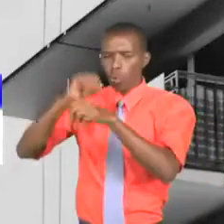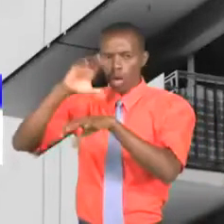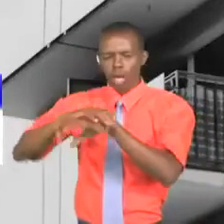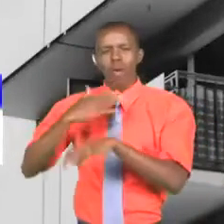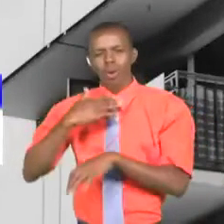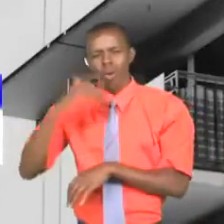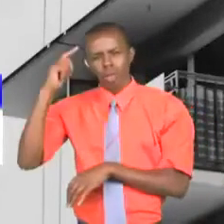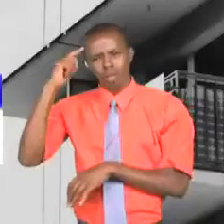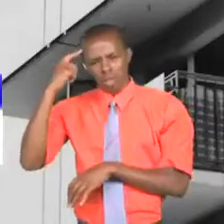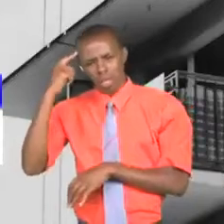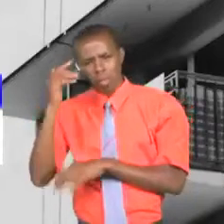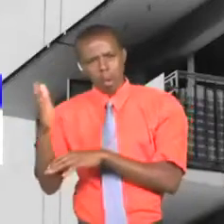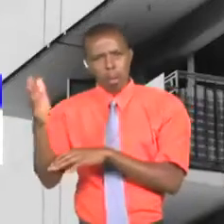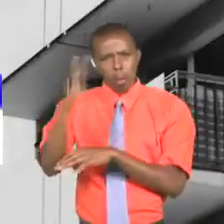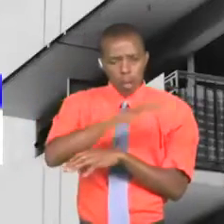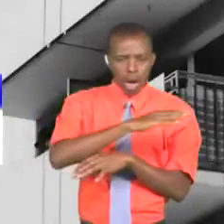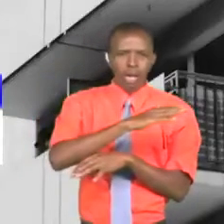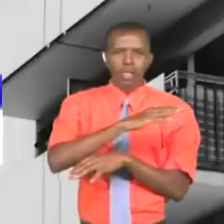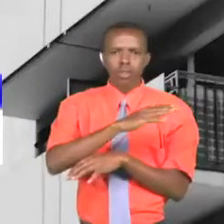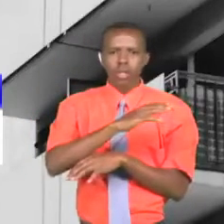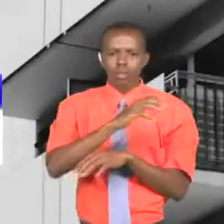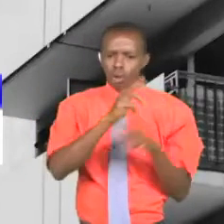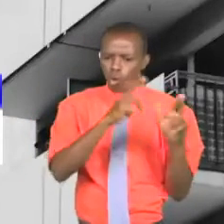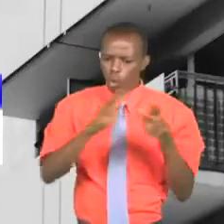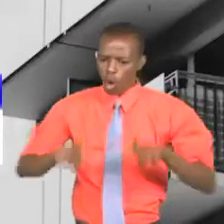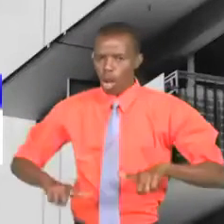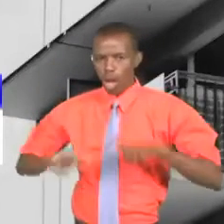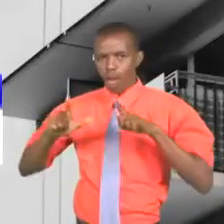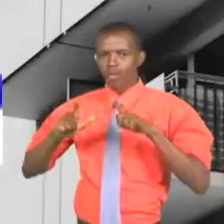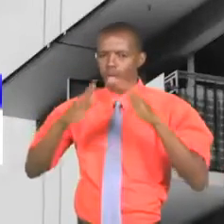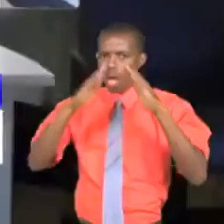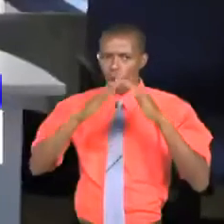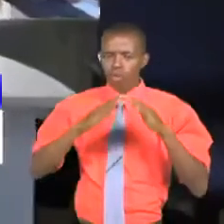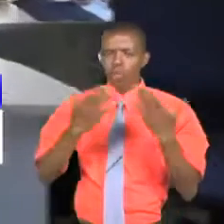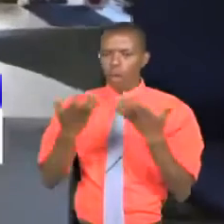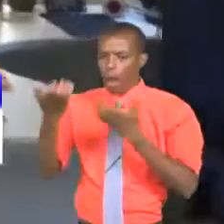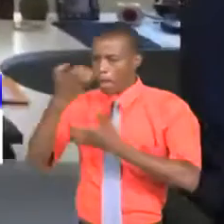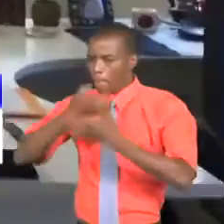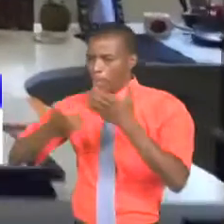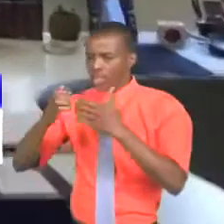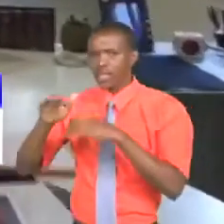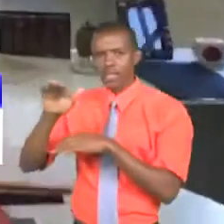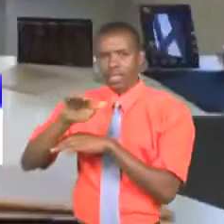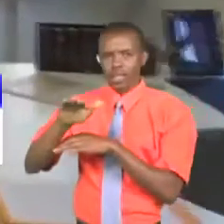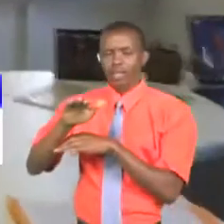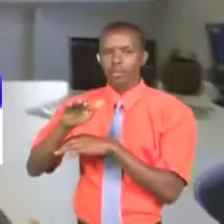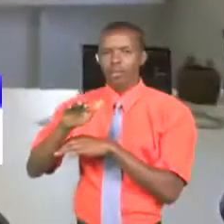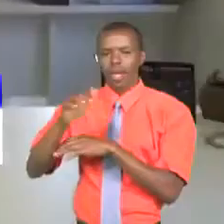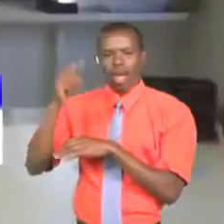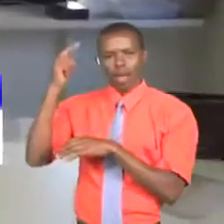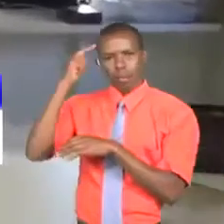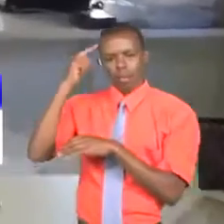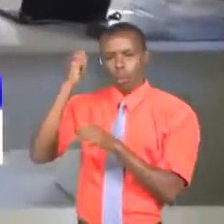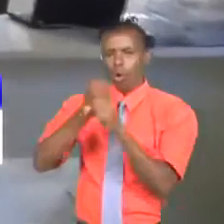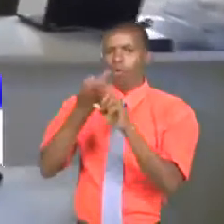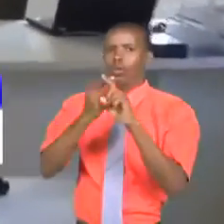ask themselves whether they really want to go back to living the way they were living. That's on the residential side. On the commercial side, there's this concept of working from home.